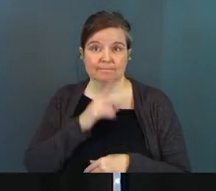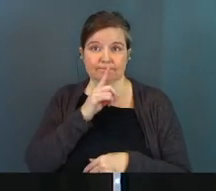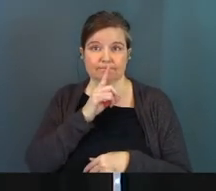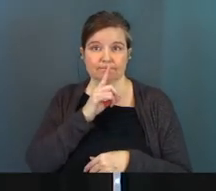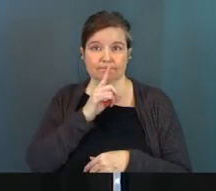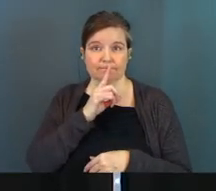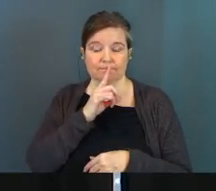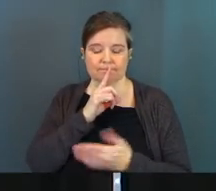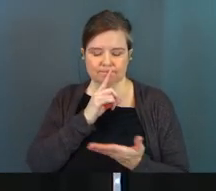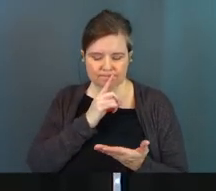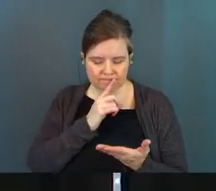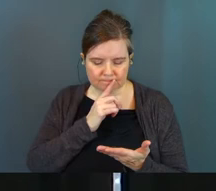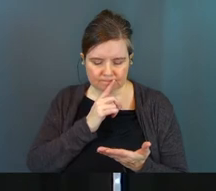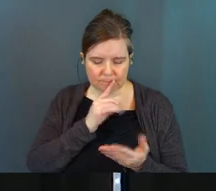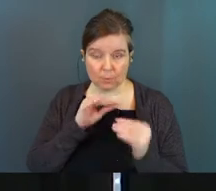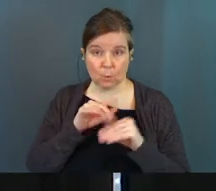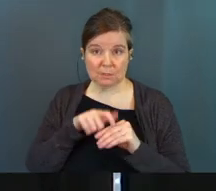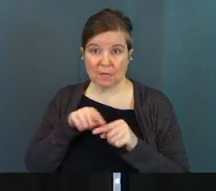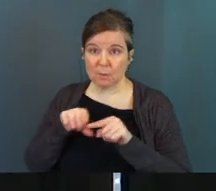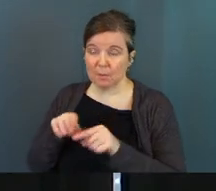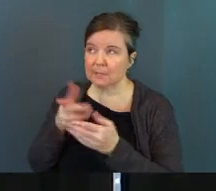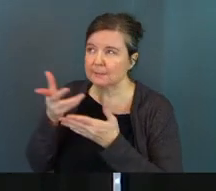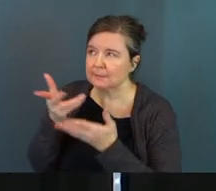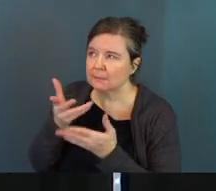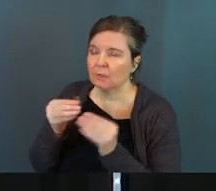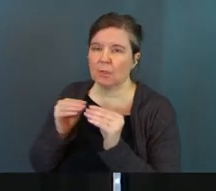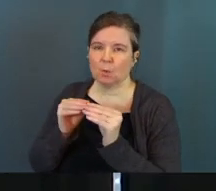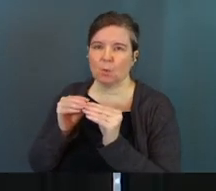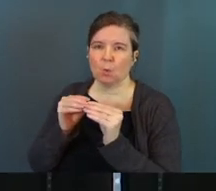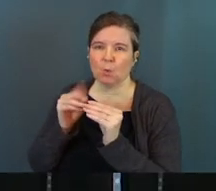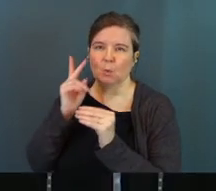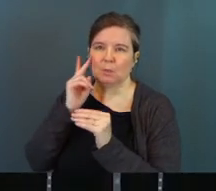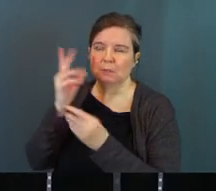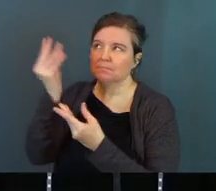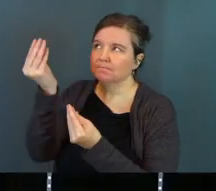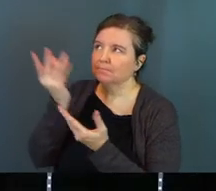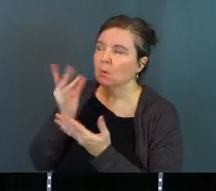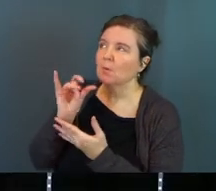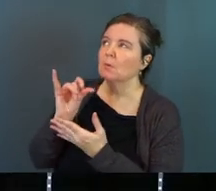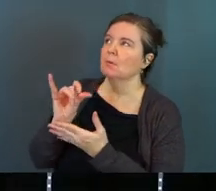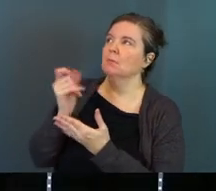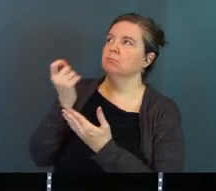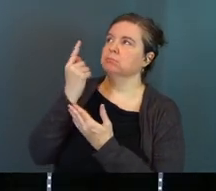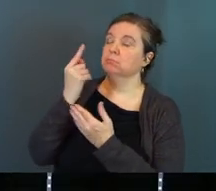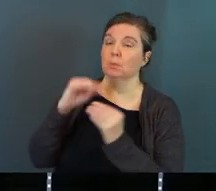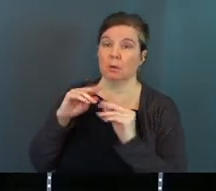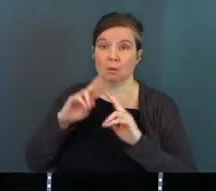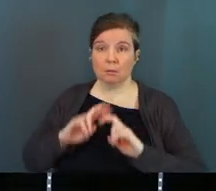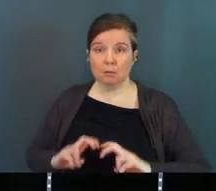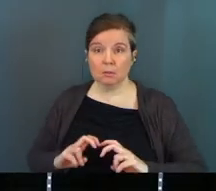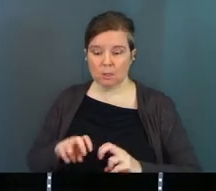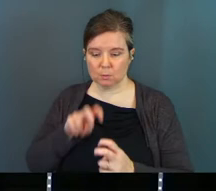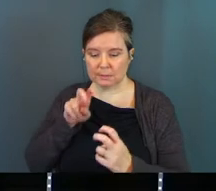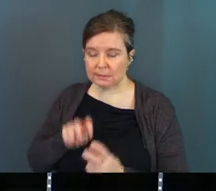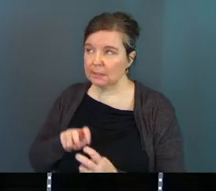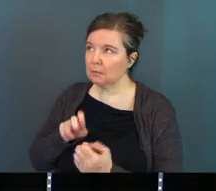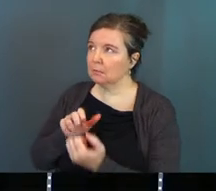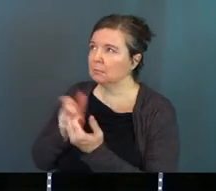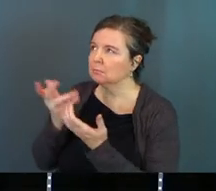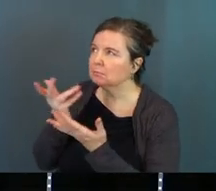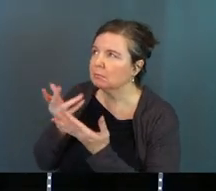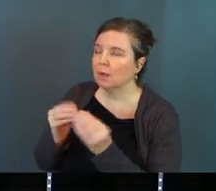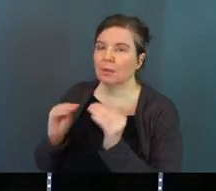it's all there, but the more time we spend in that, the more we'll hear Him speak. The more time we dig in, and the more time we sit at His feet,